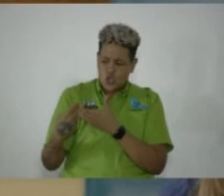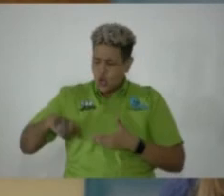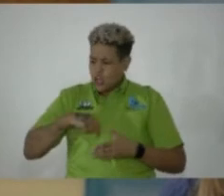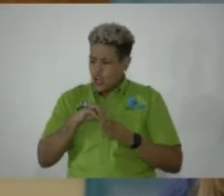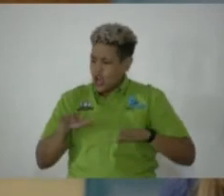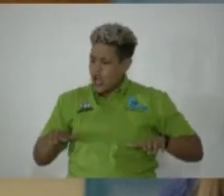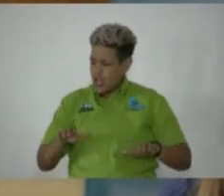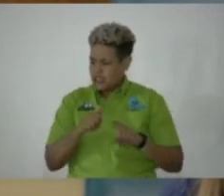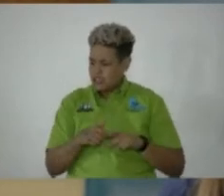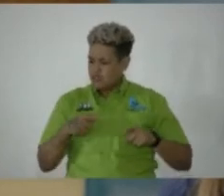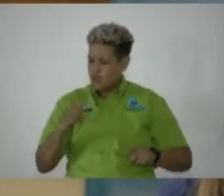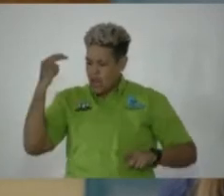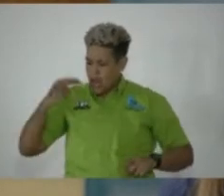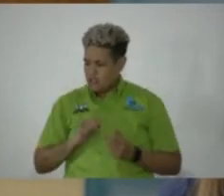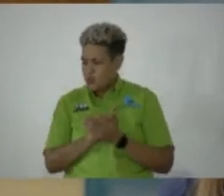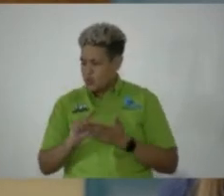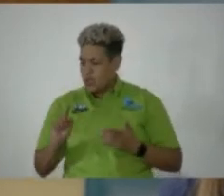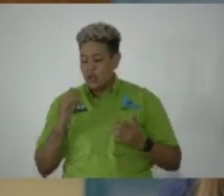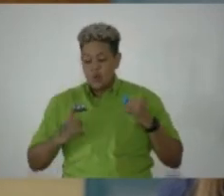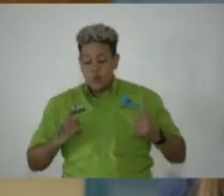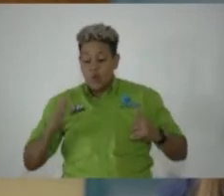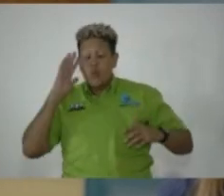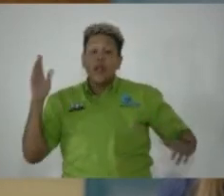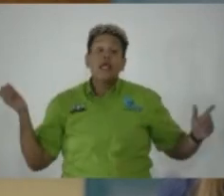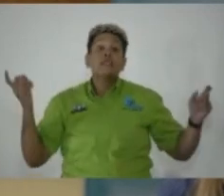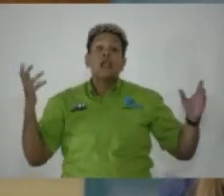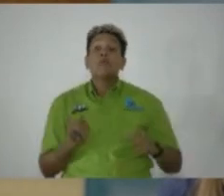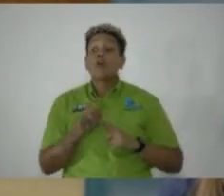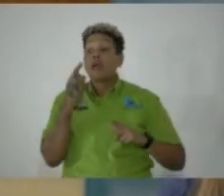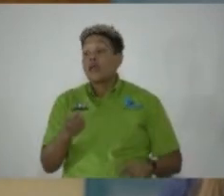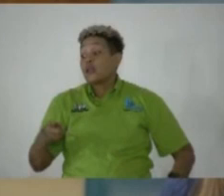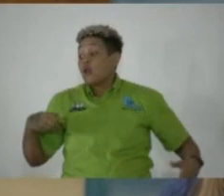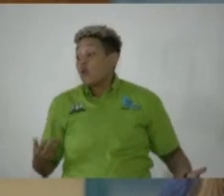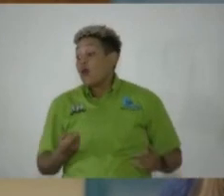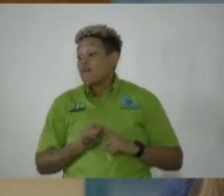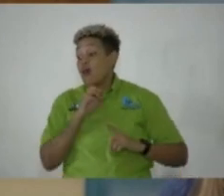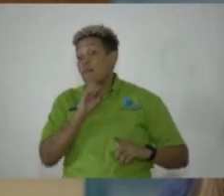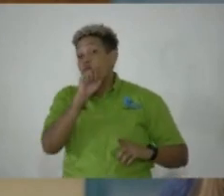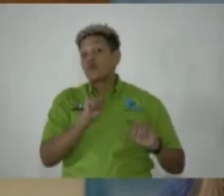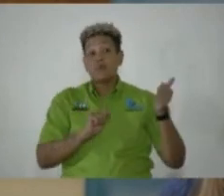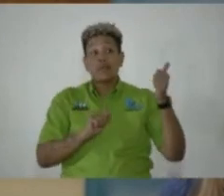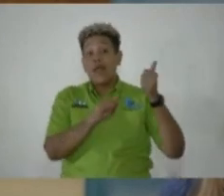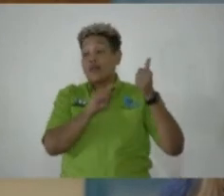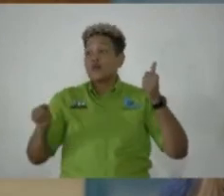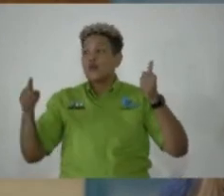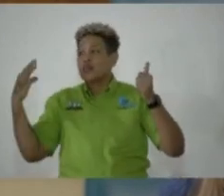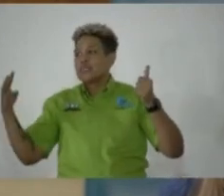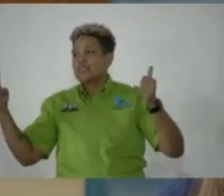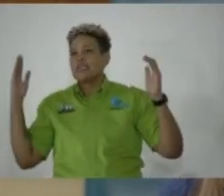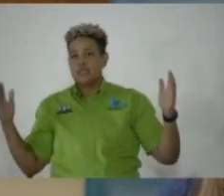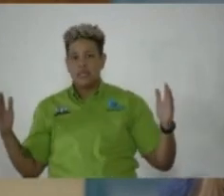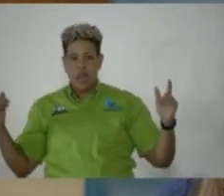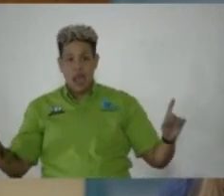activities during Heritage Week, which is celebrated from October 10 to the 16th.